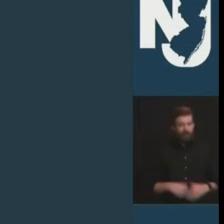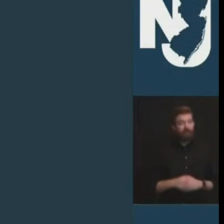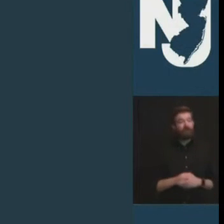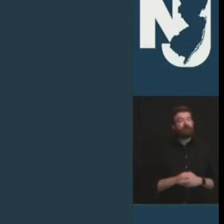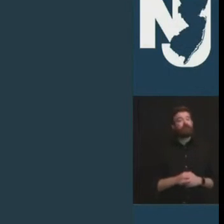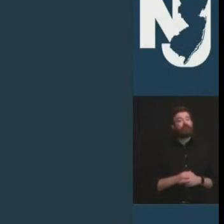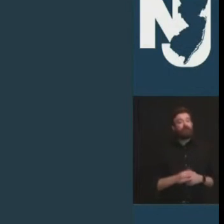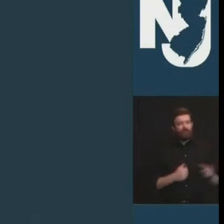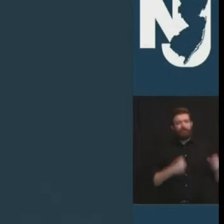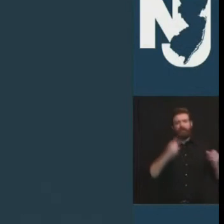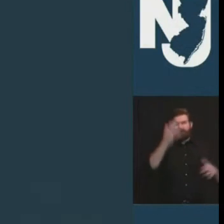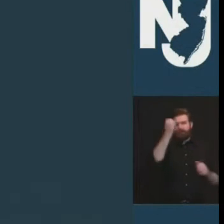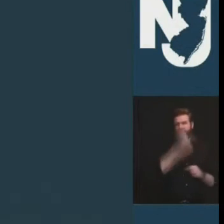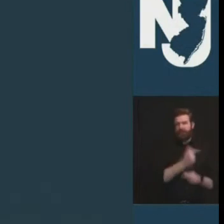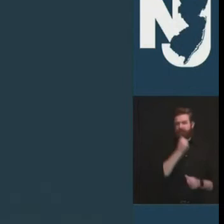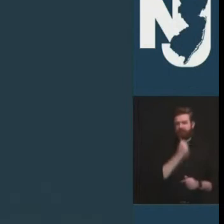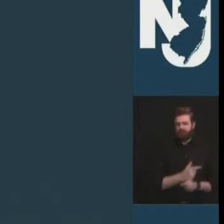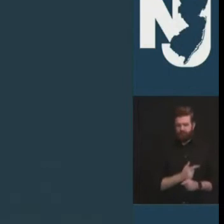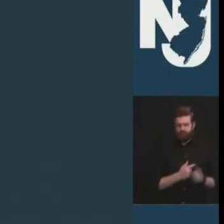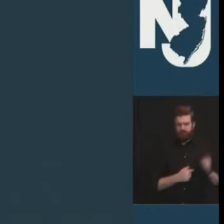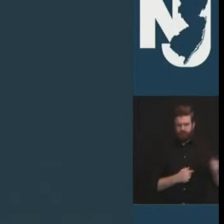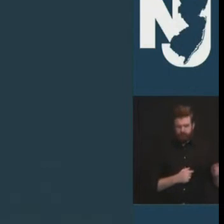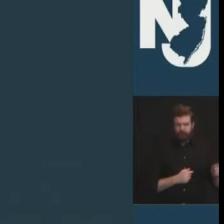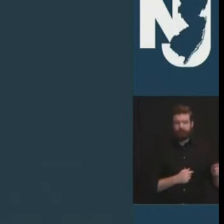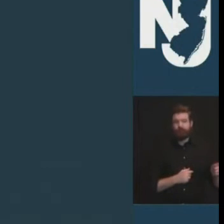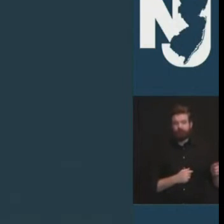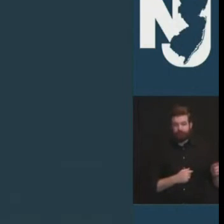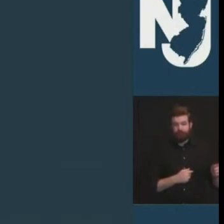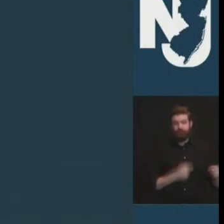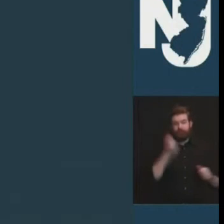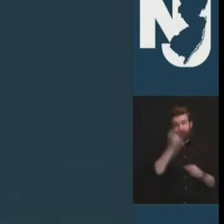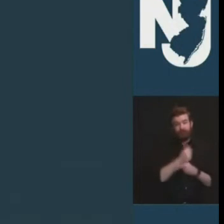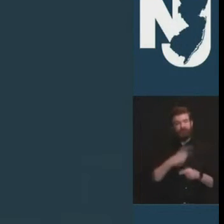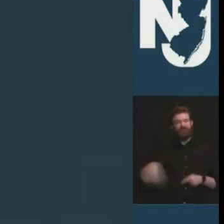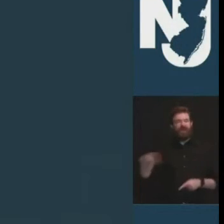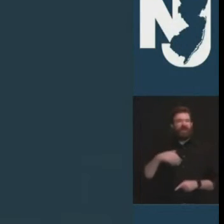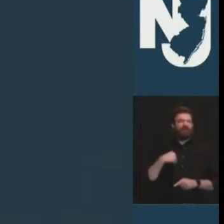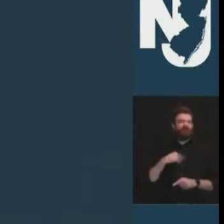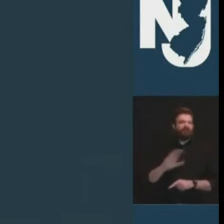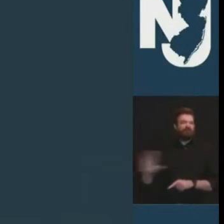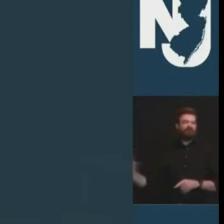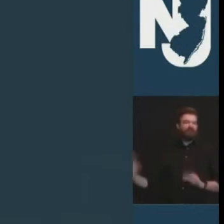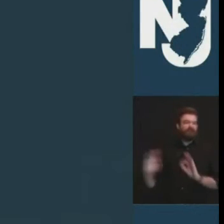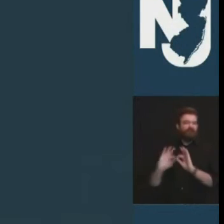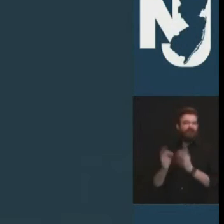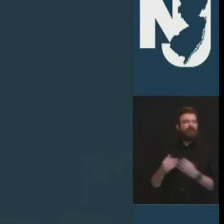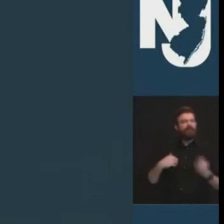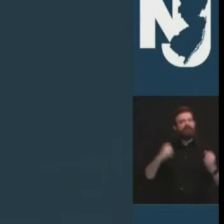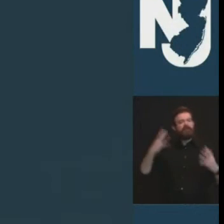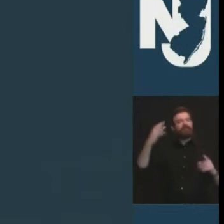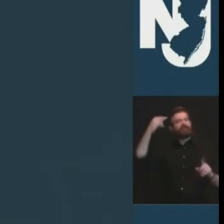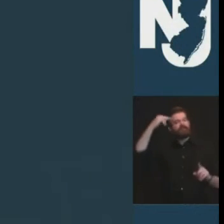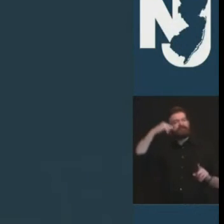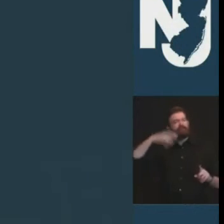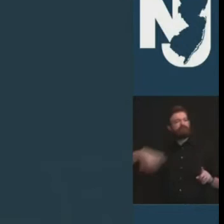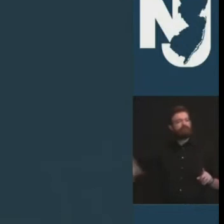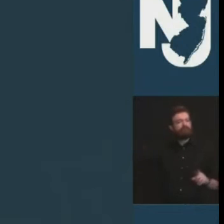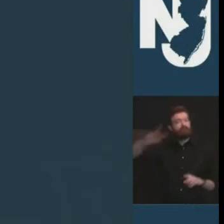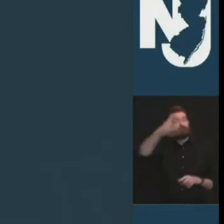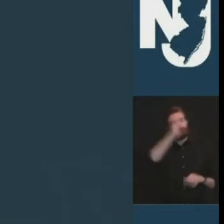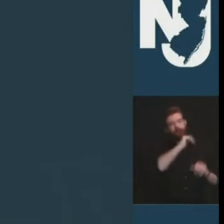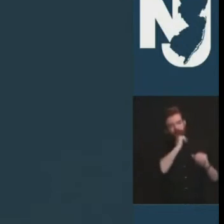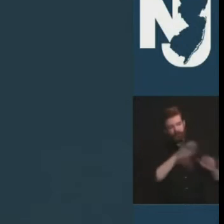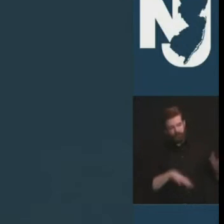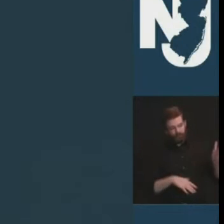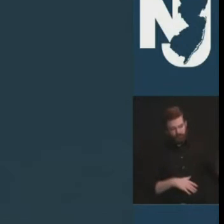james beatrice and betty and their families including numerous nieces and nephews may god bless you albert and